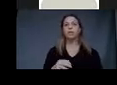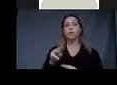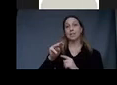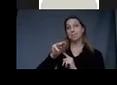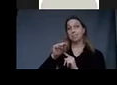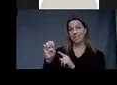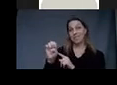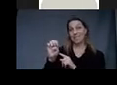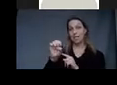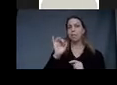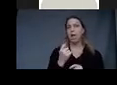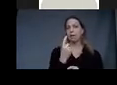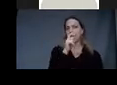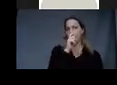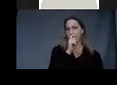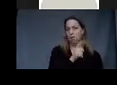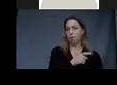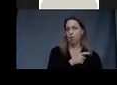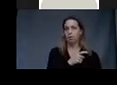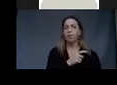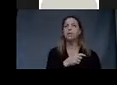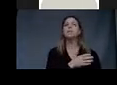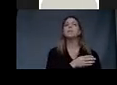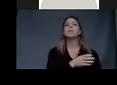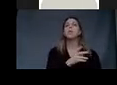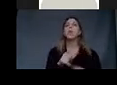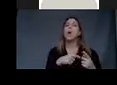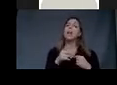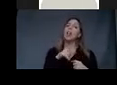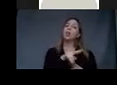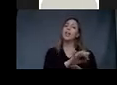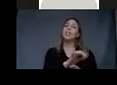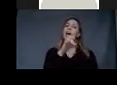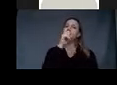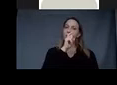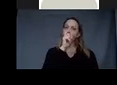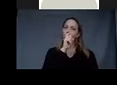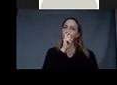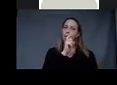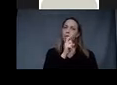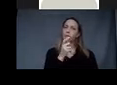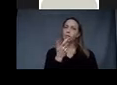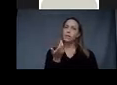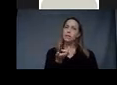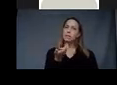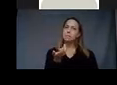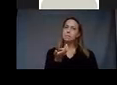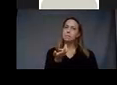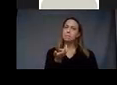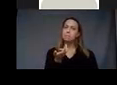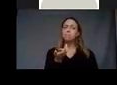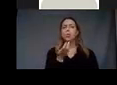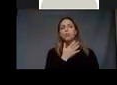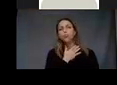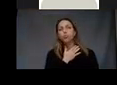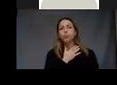this doll here. And when I look at this doll, such a, he's such a tender,